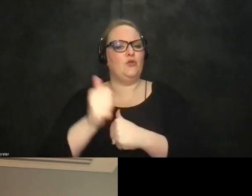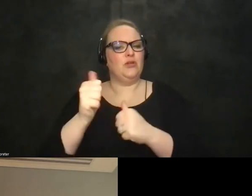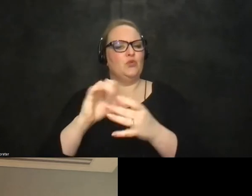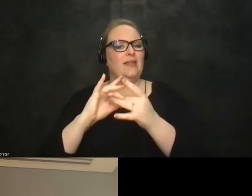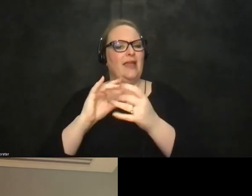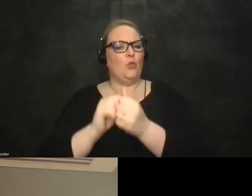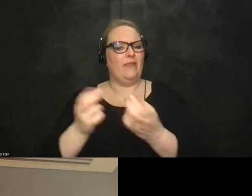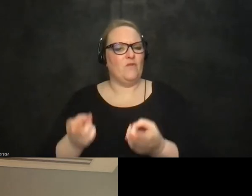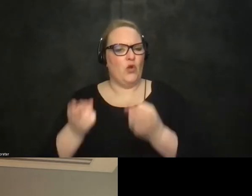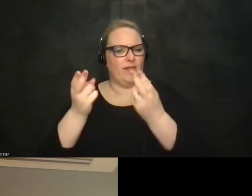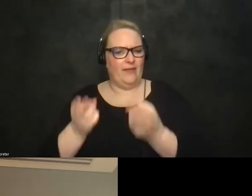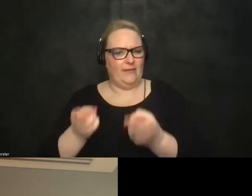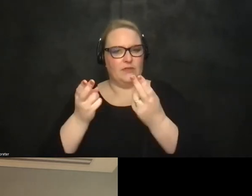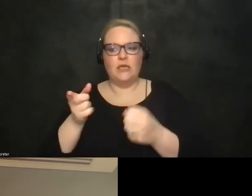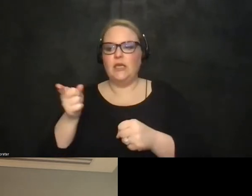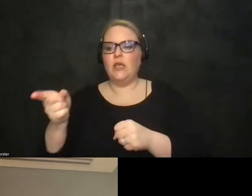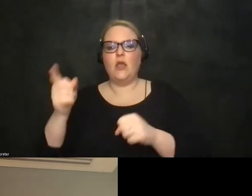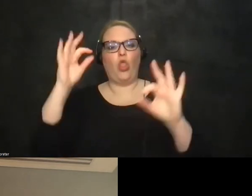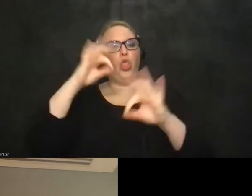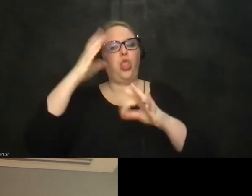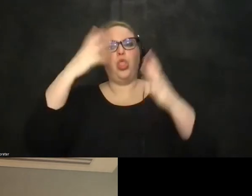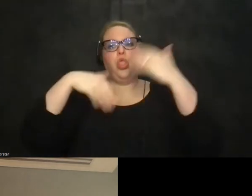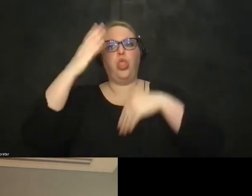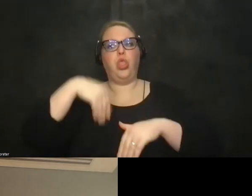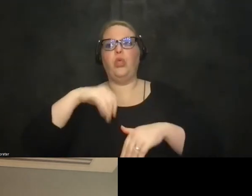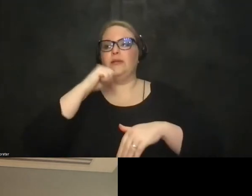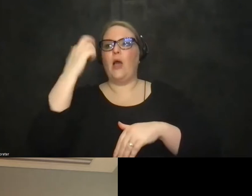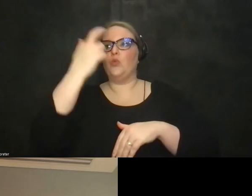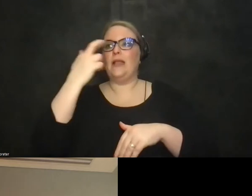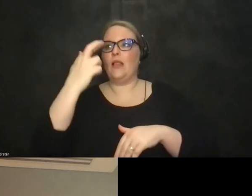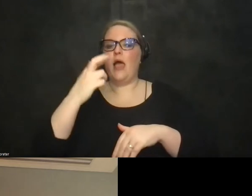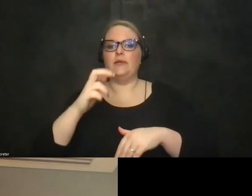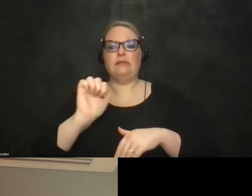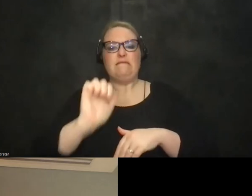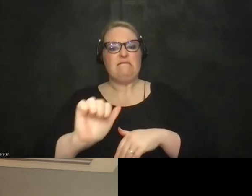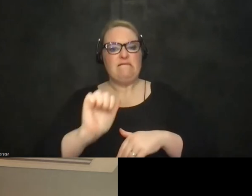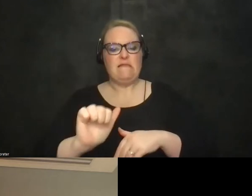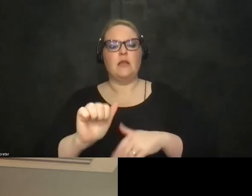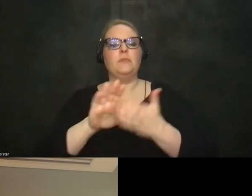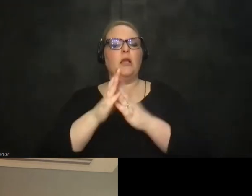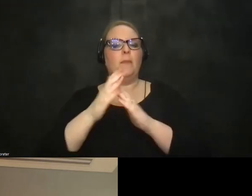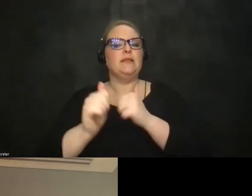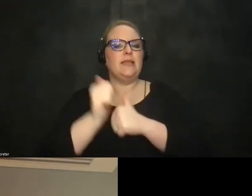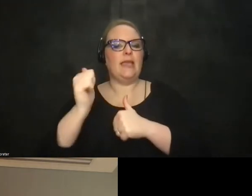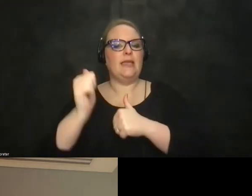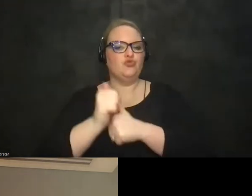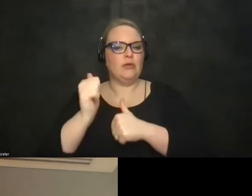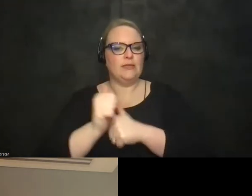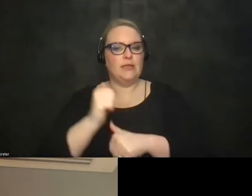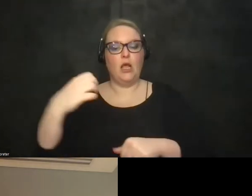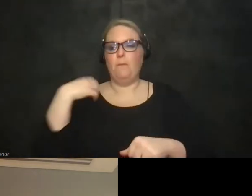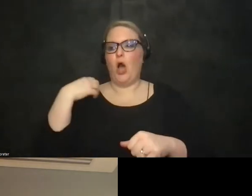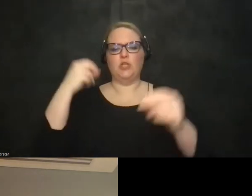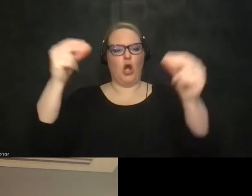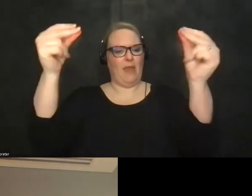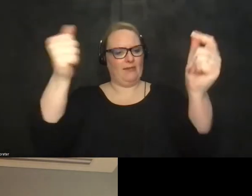this forklift because he was not aware that he would be in its path and it is becoming very dangerous so the employer automatically